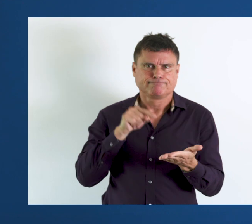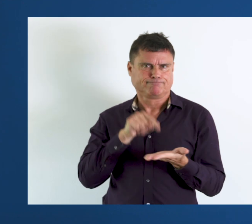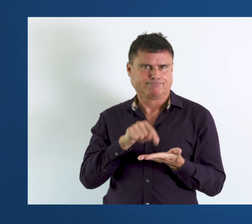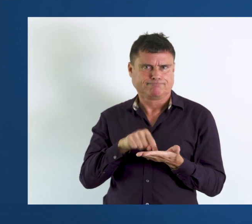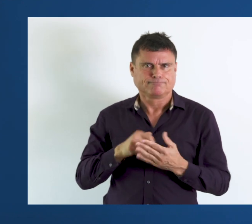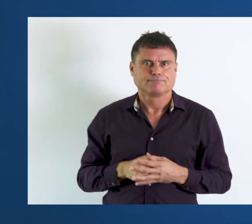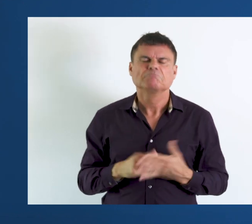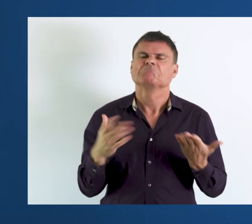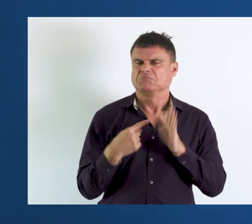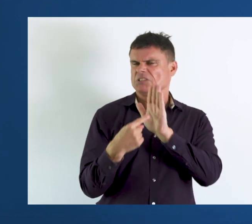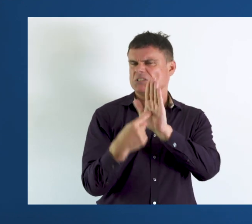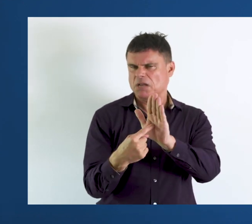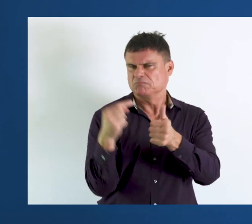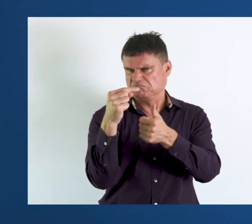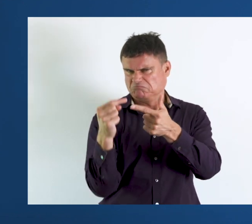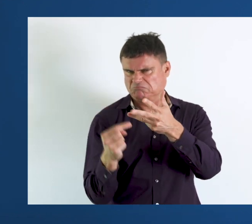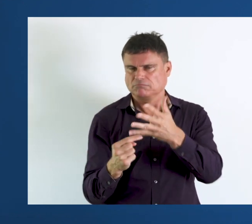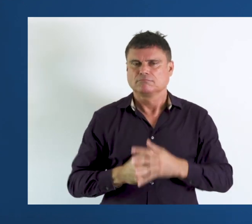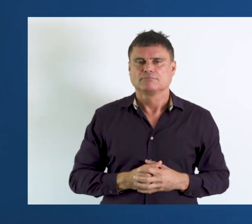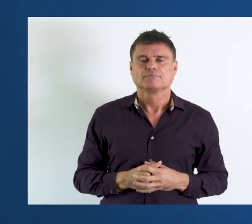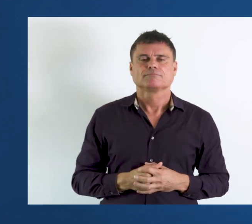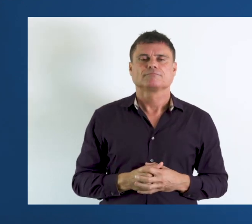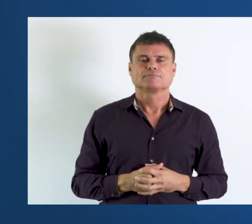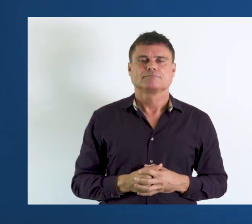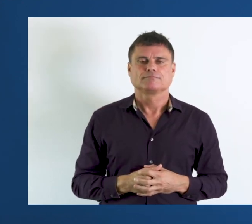And I want to give you a few examples.